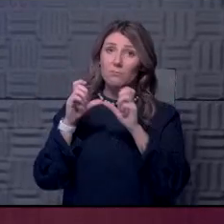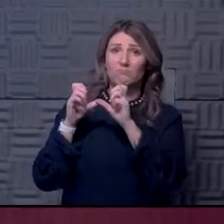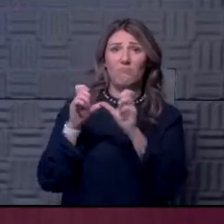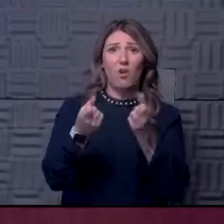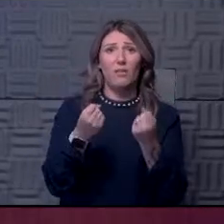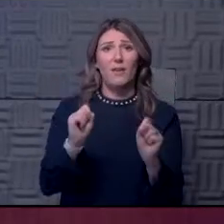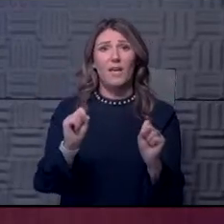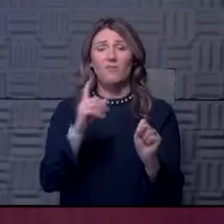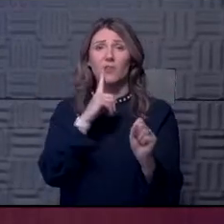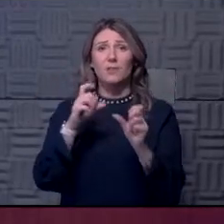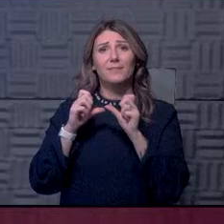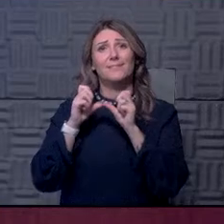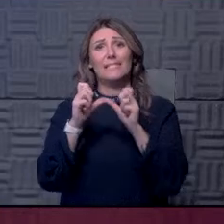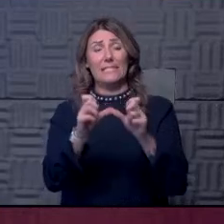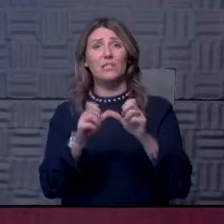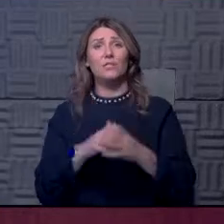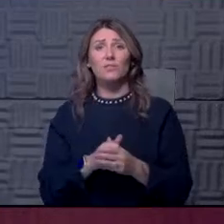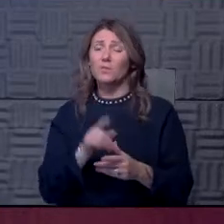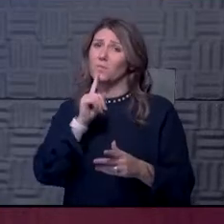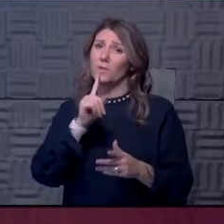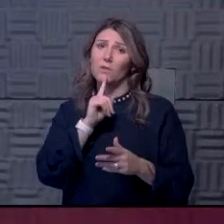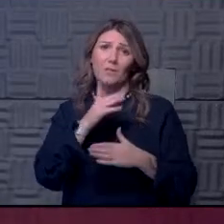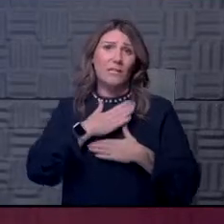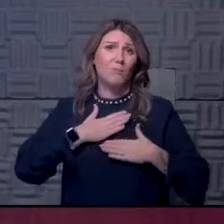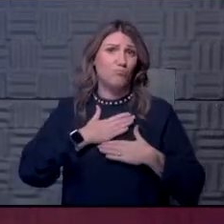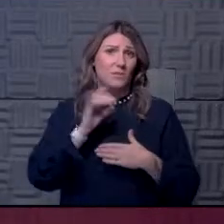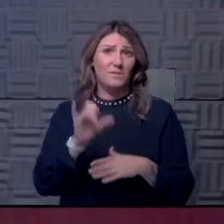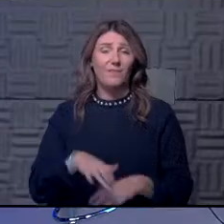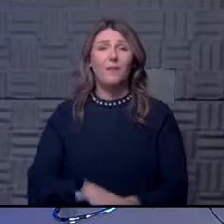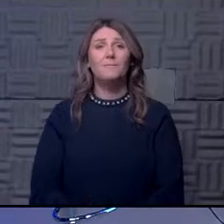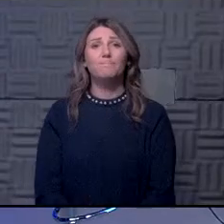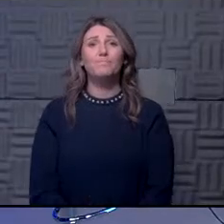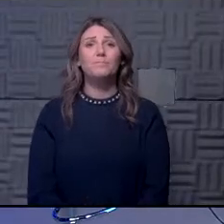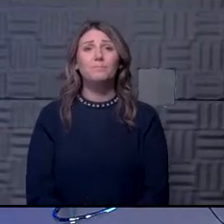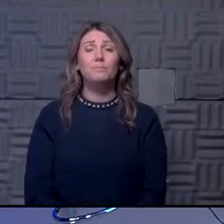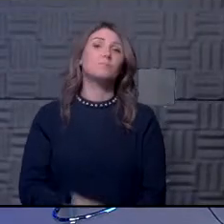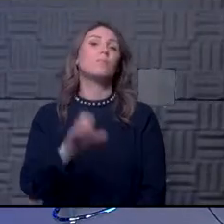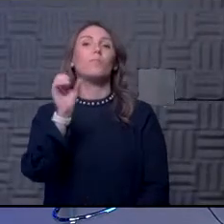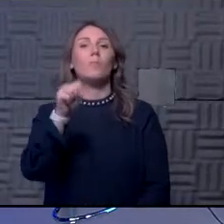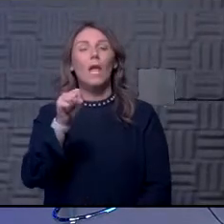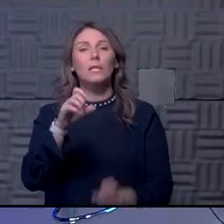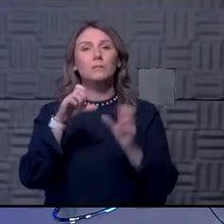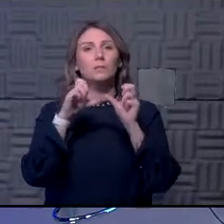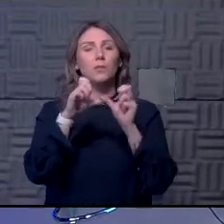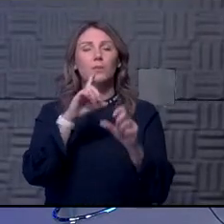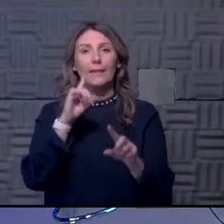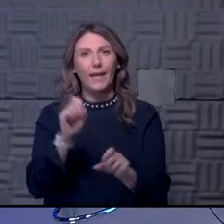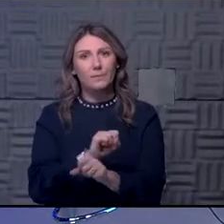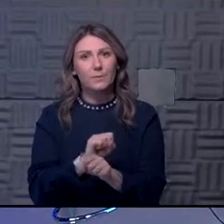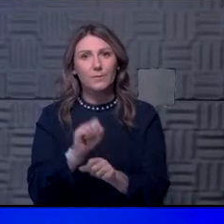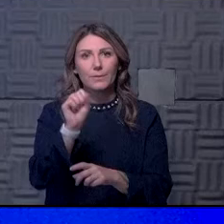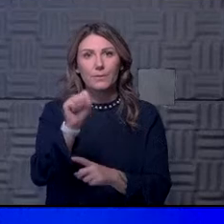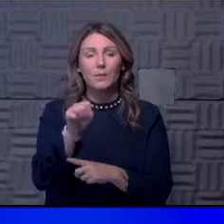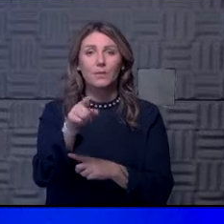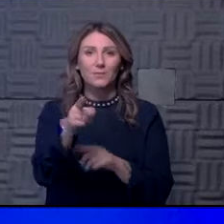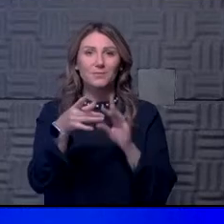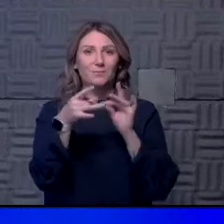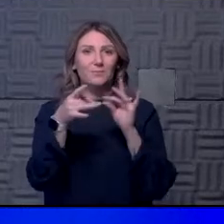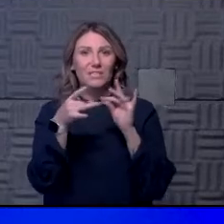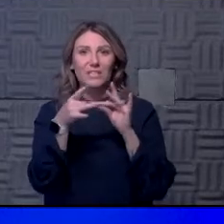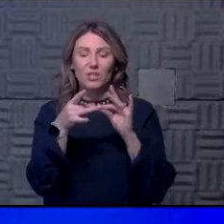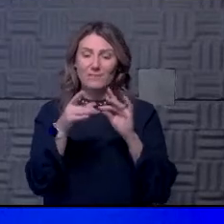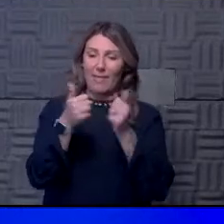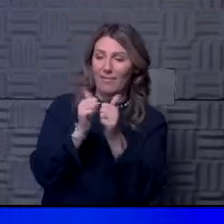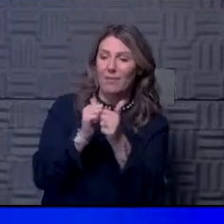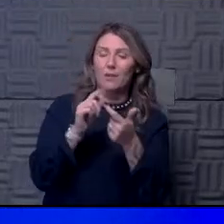effort right now and continues to be, and we're really appreciative for that. Yeah. Ongoing. Absolutely. Um, just like you mentioned athletics,